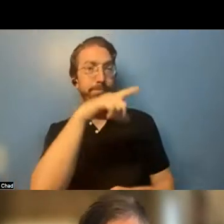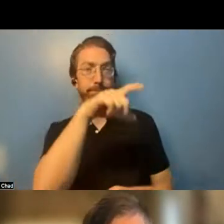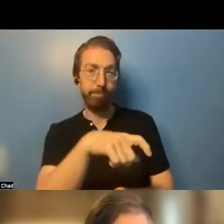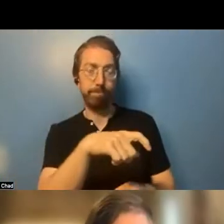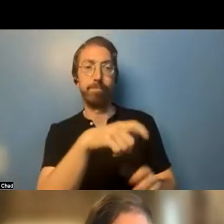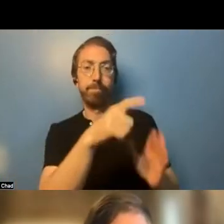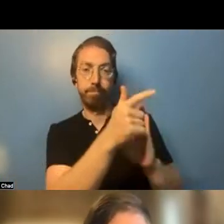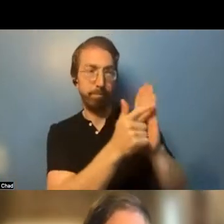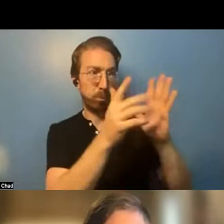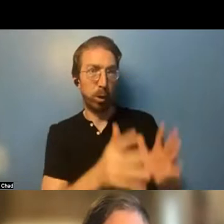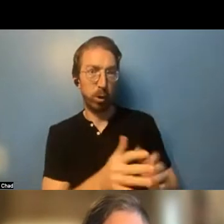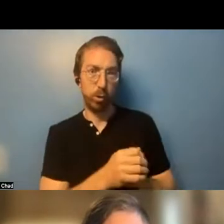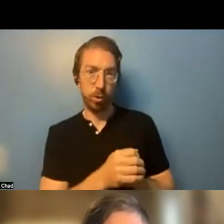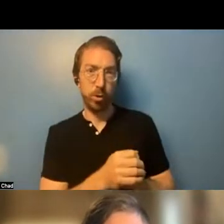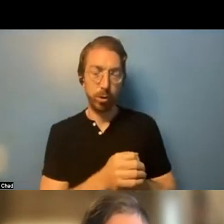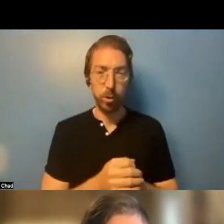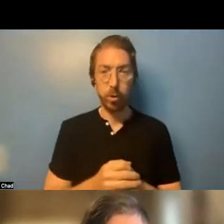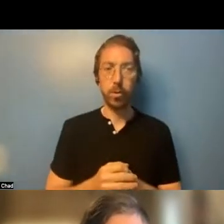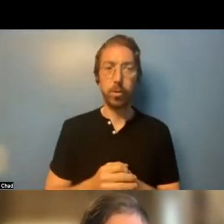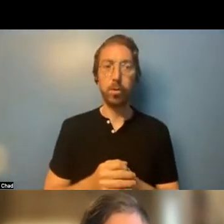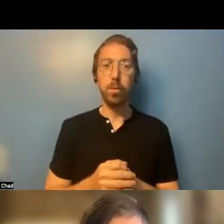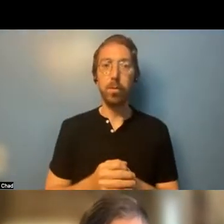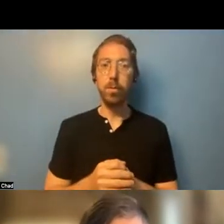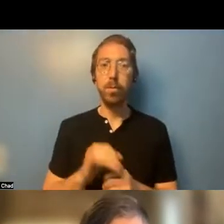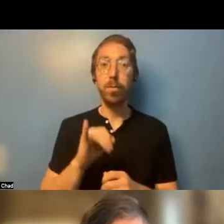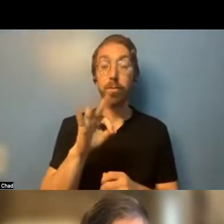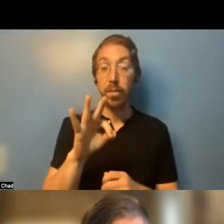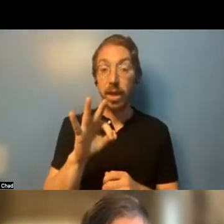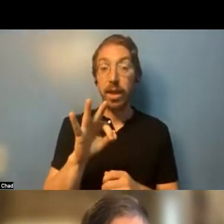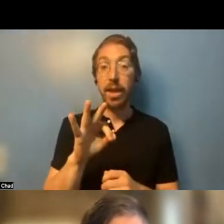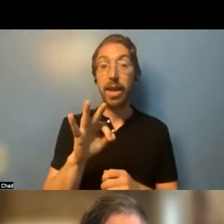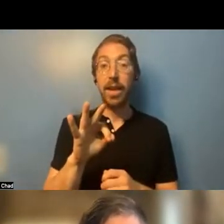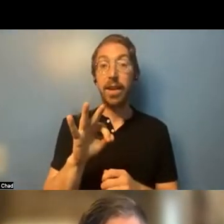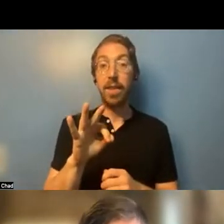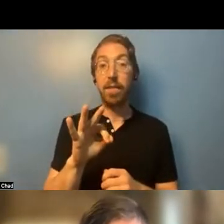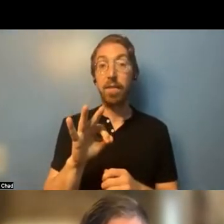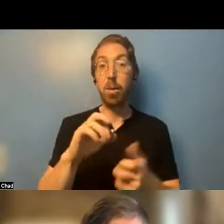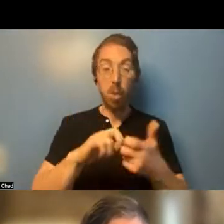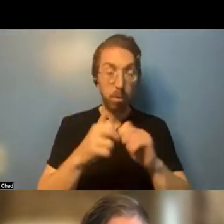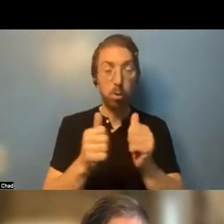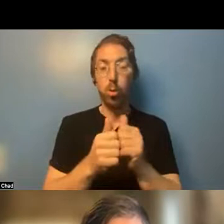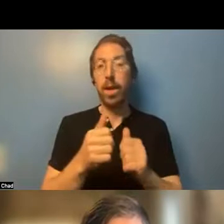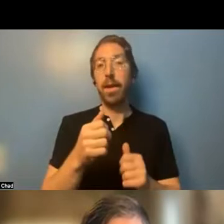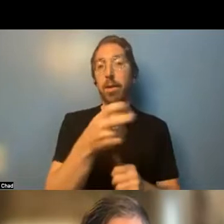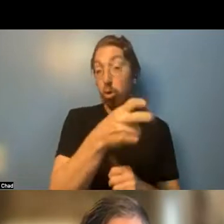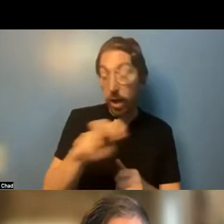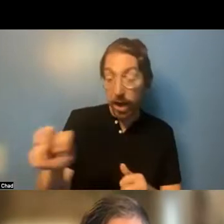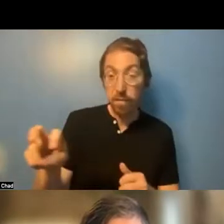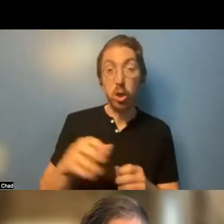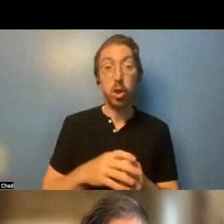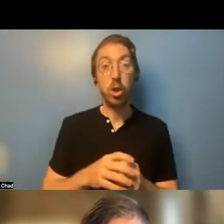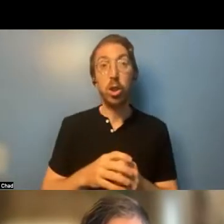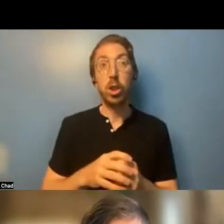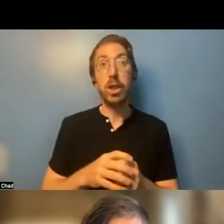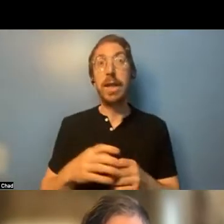in support of housing, if you're having issues with an apartment transfer, a reasonable accommodation issue, an emotional support